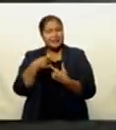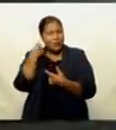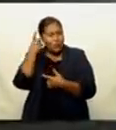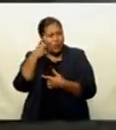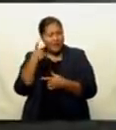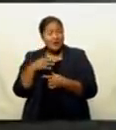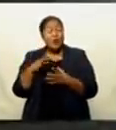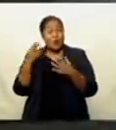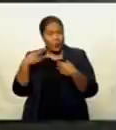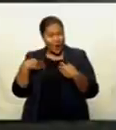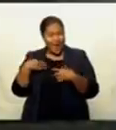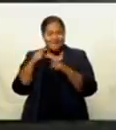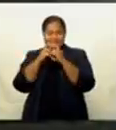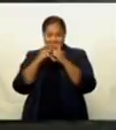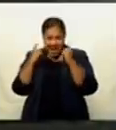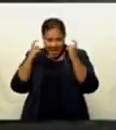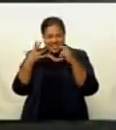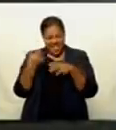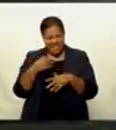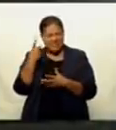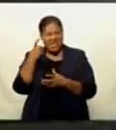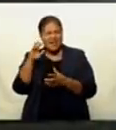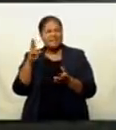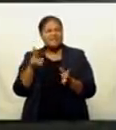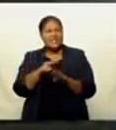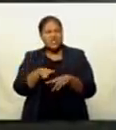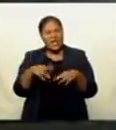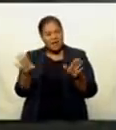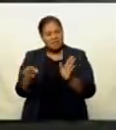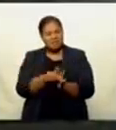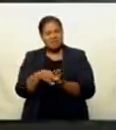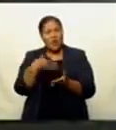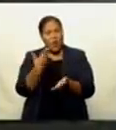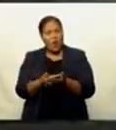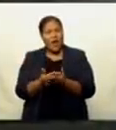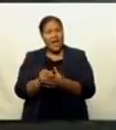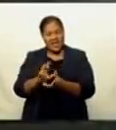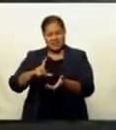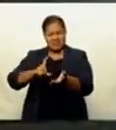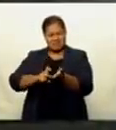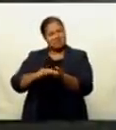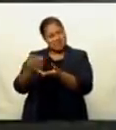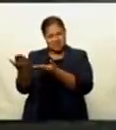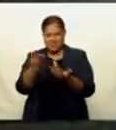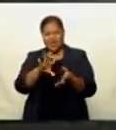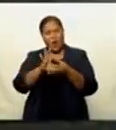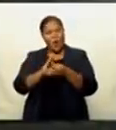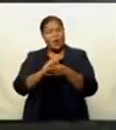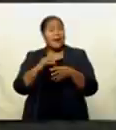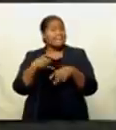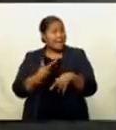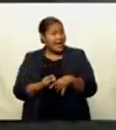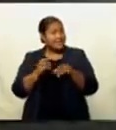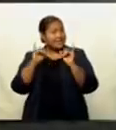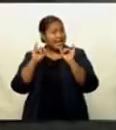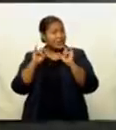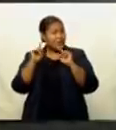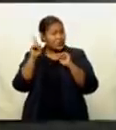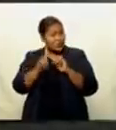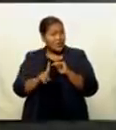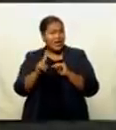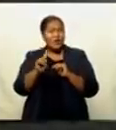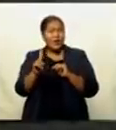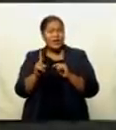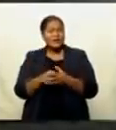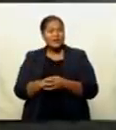having the KFGF on and also bringing the hand sanitizers. The only issue today at Nandi College was that there